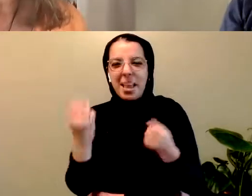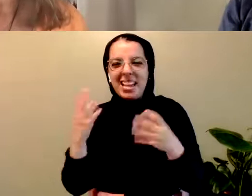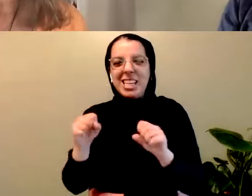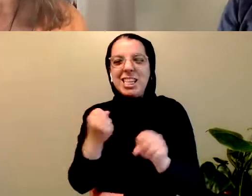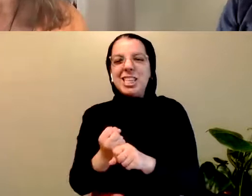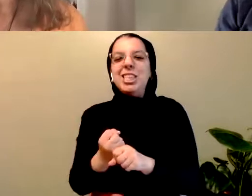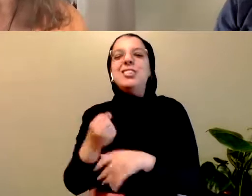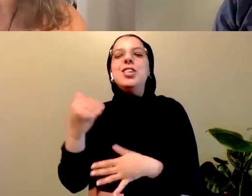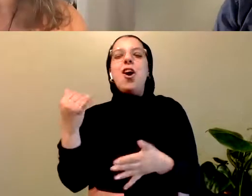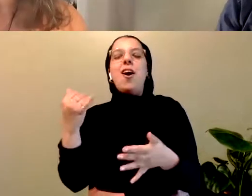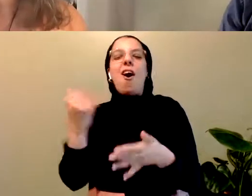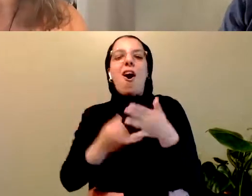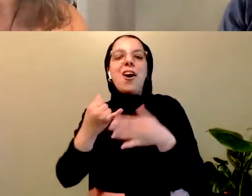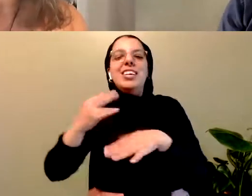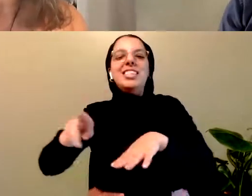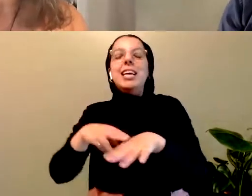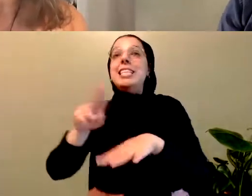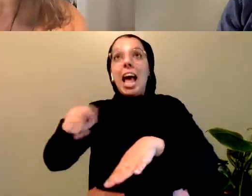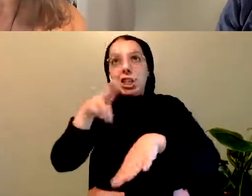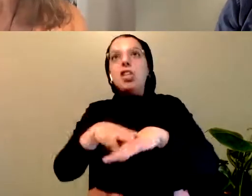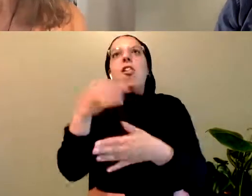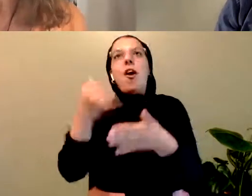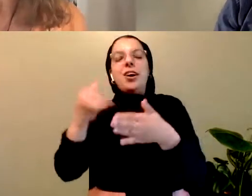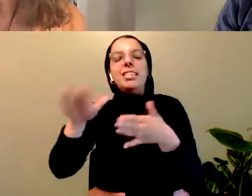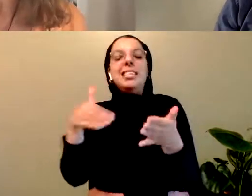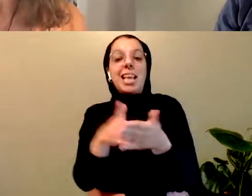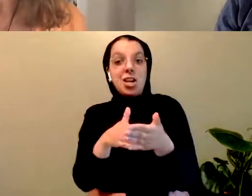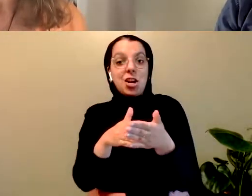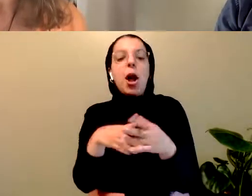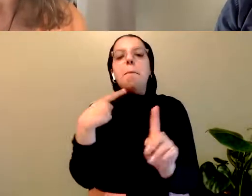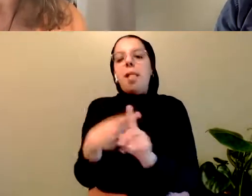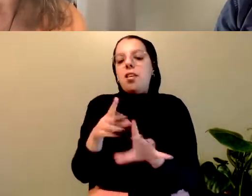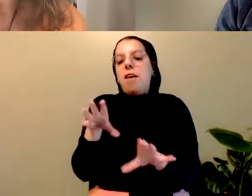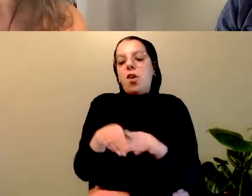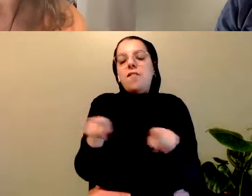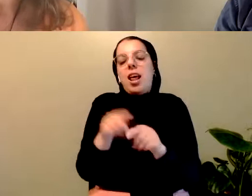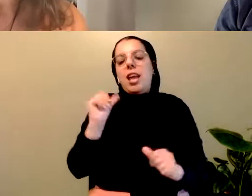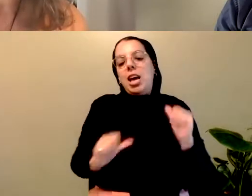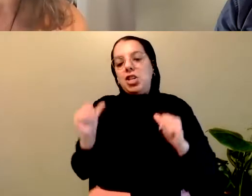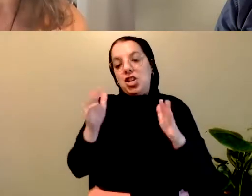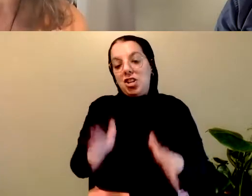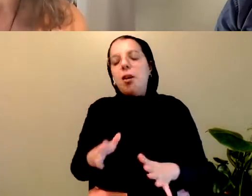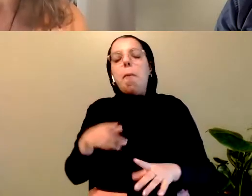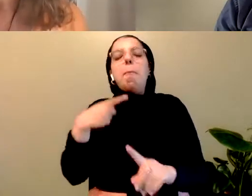He was a company member of the National Arts Centre English Theatre Acting Company and was the playwright in residence there in 2010.